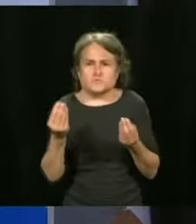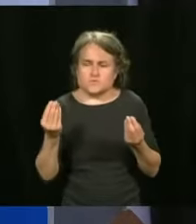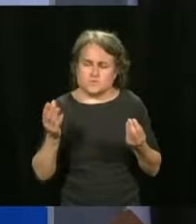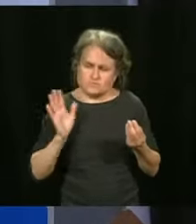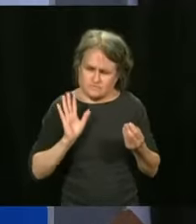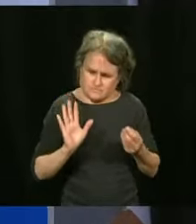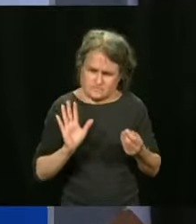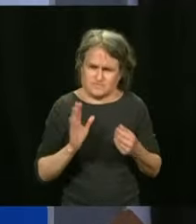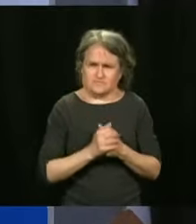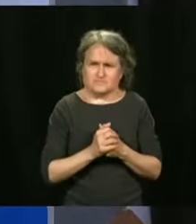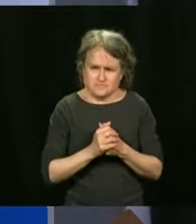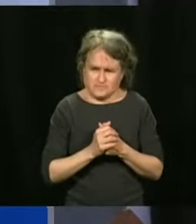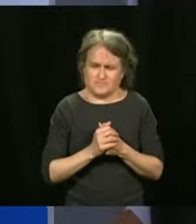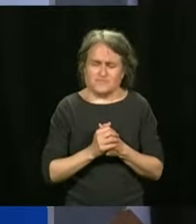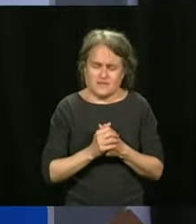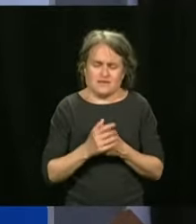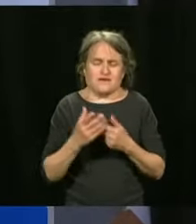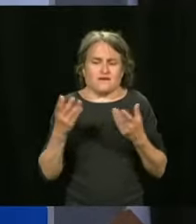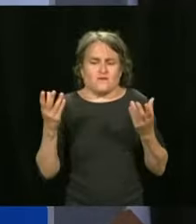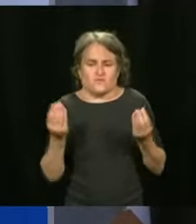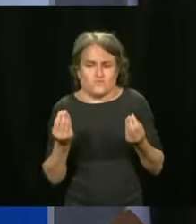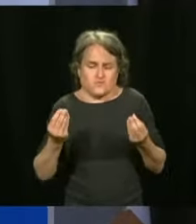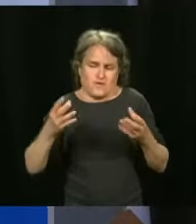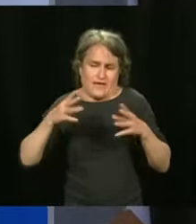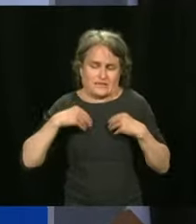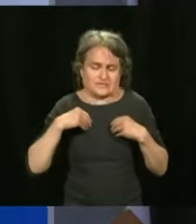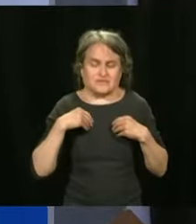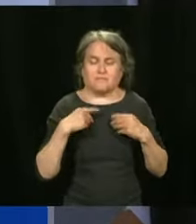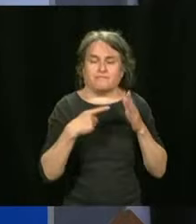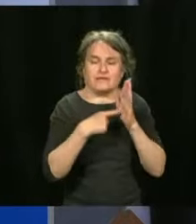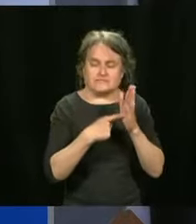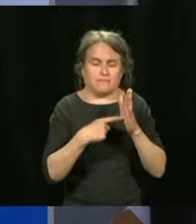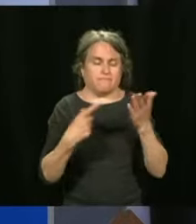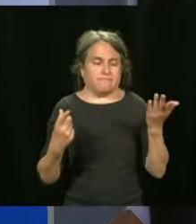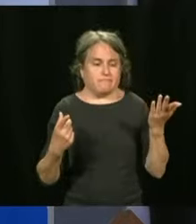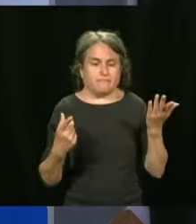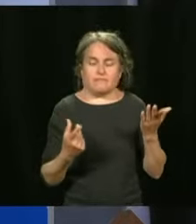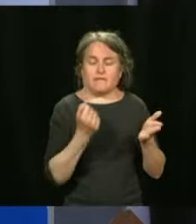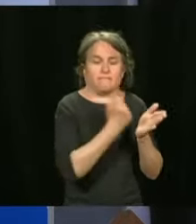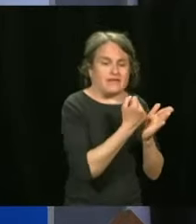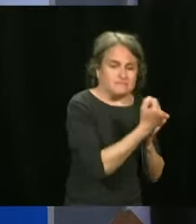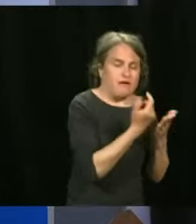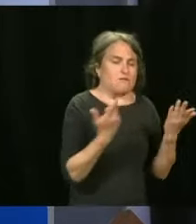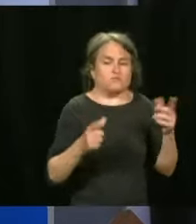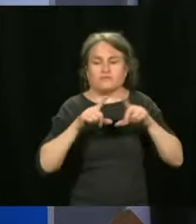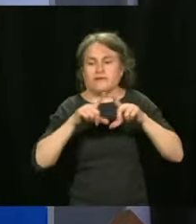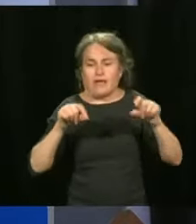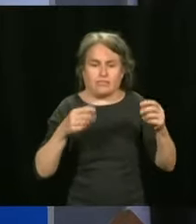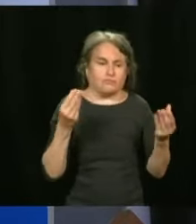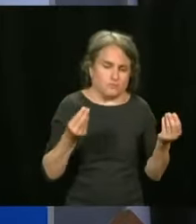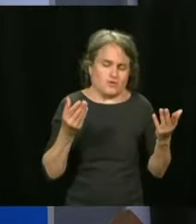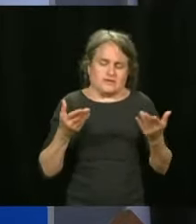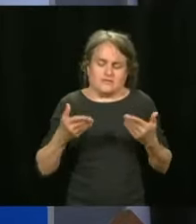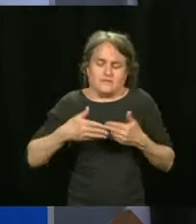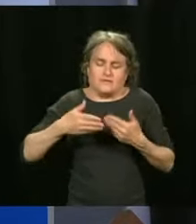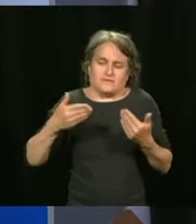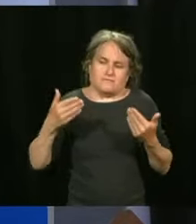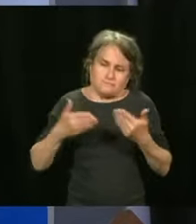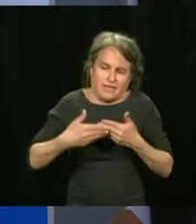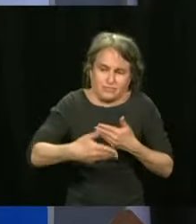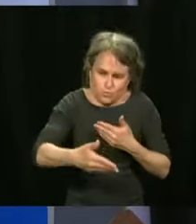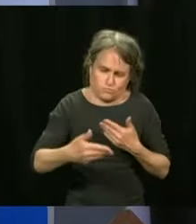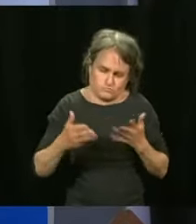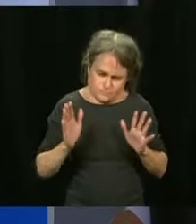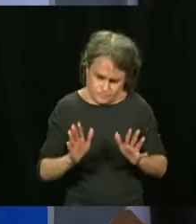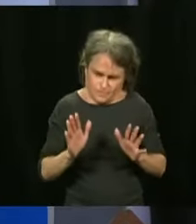where we will accept the vaccine passport. And it's coming. I will give you more details on this. But the message that I